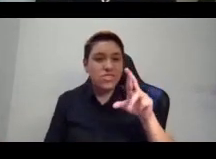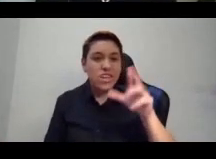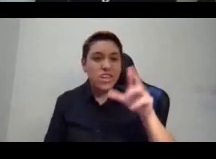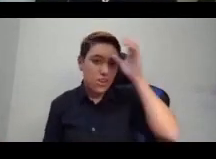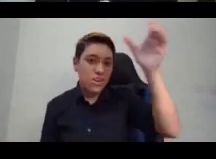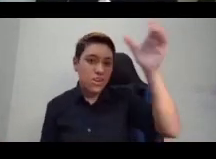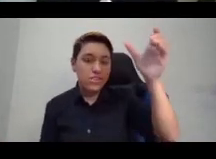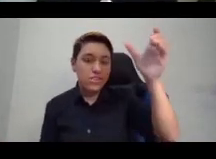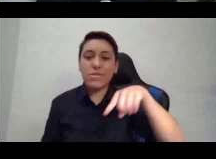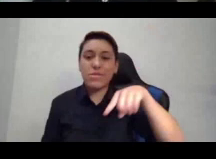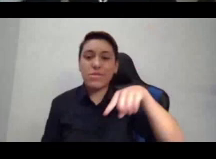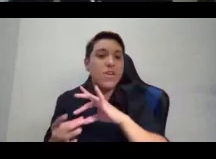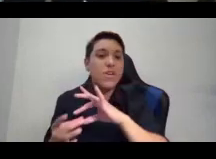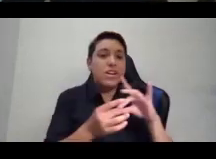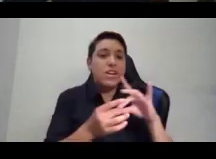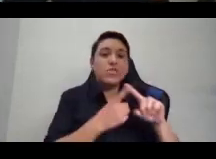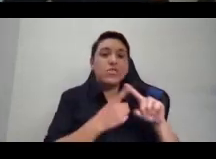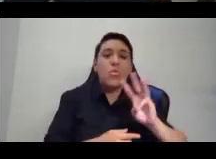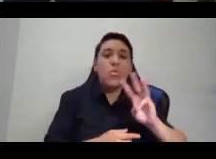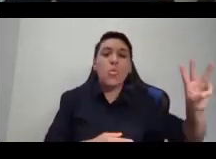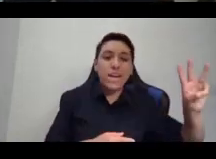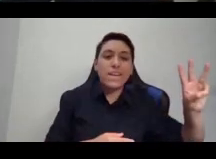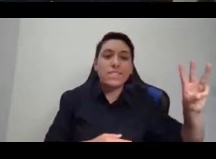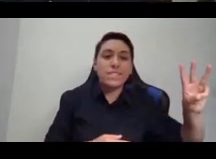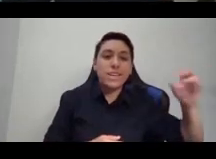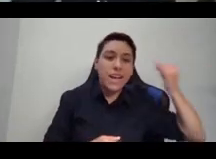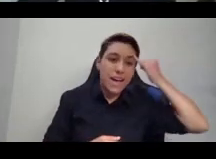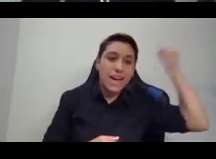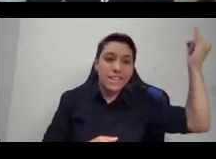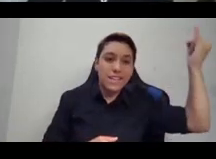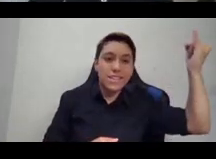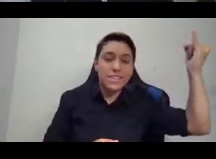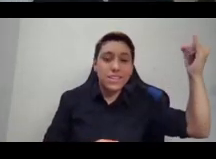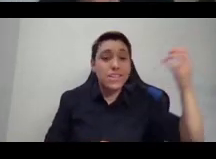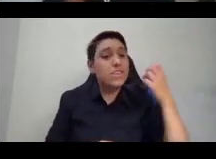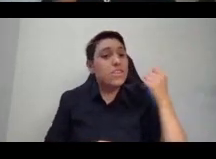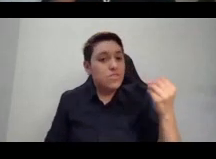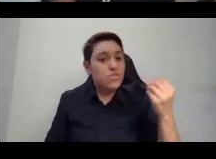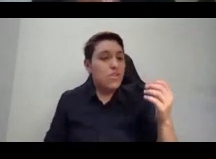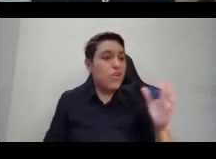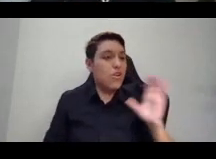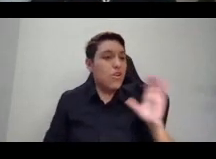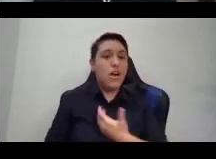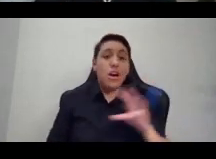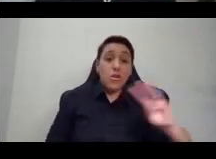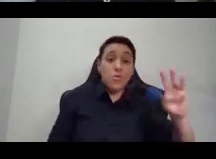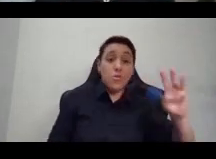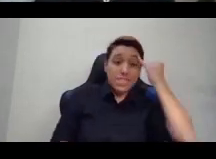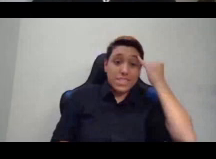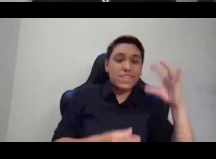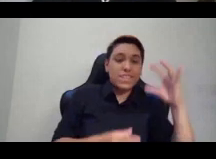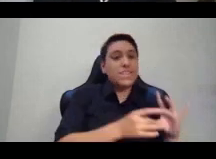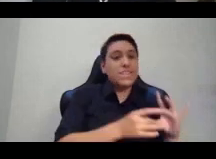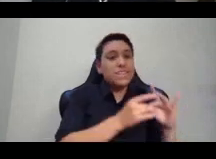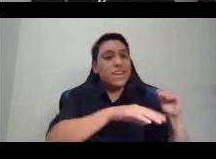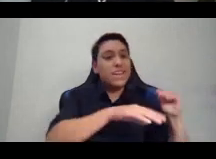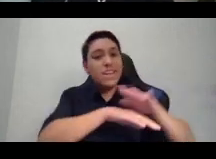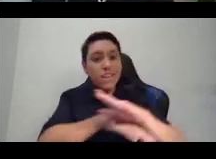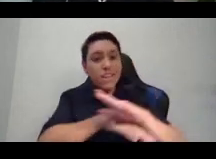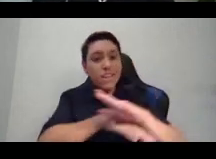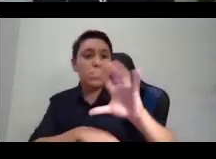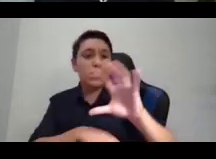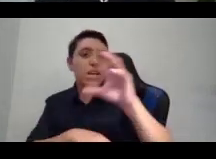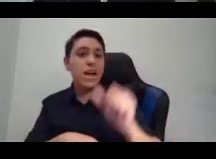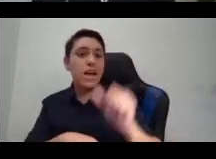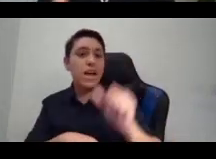the misunderstandings and homophobia and transphobia that continue to exist all around the world because we continue